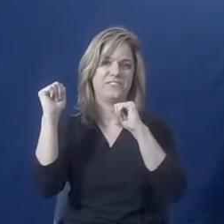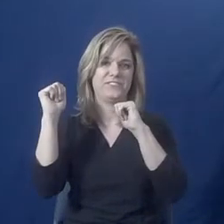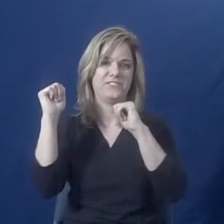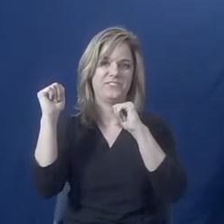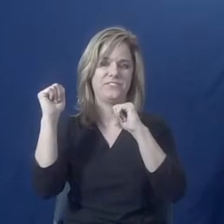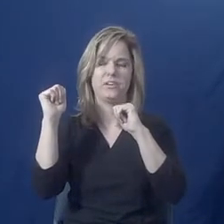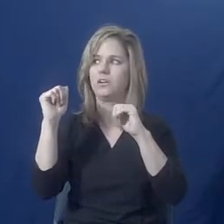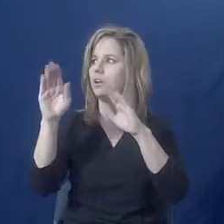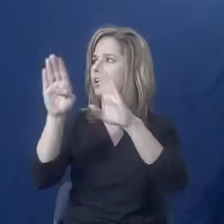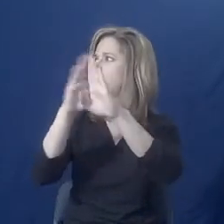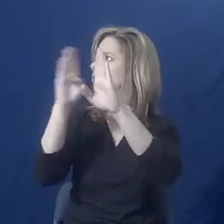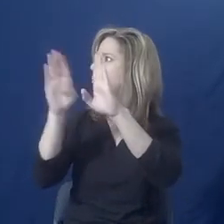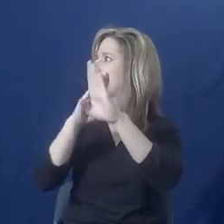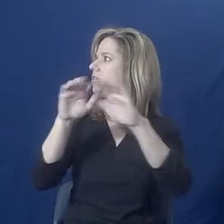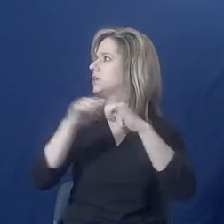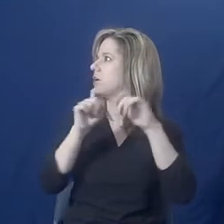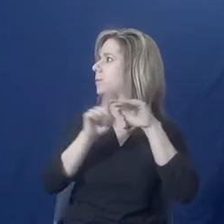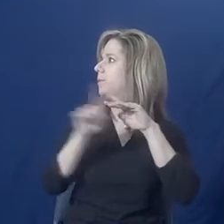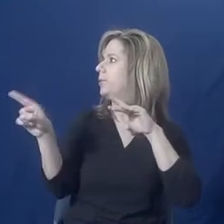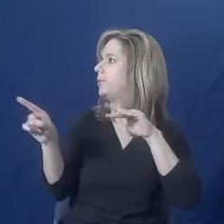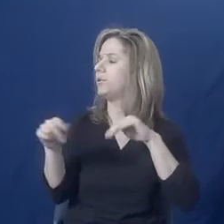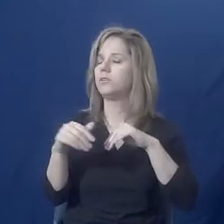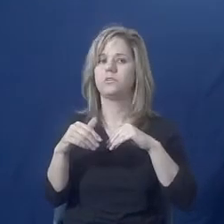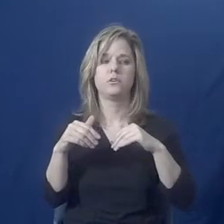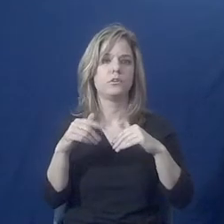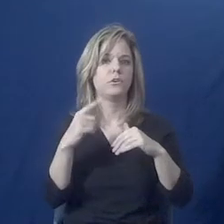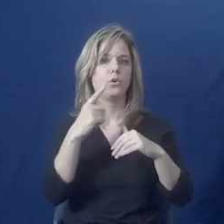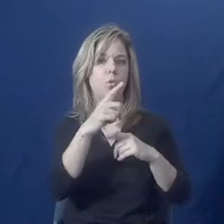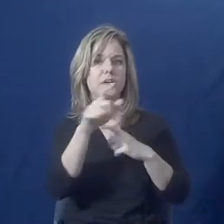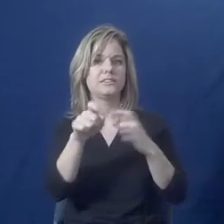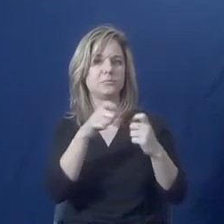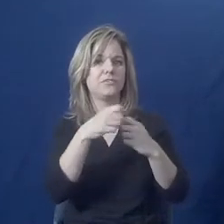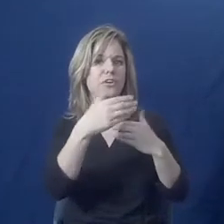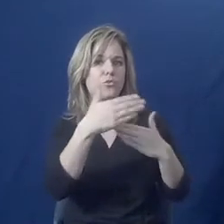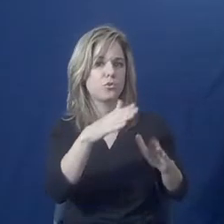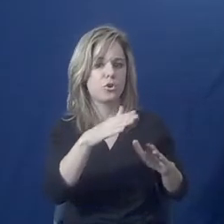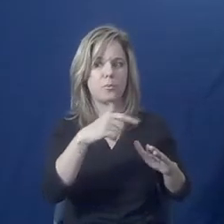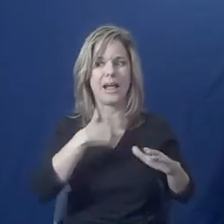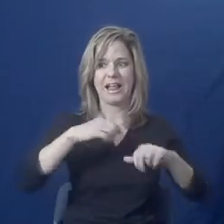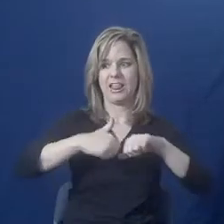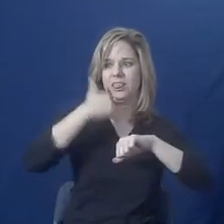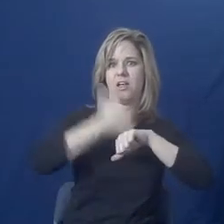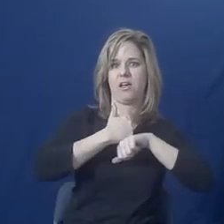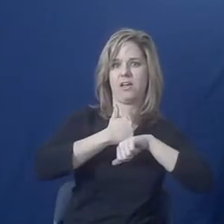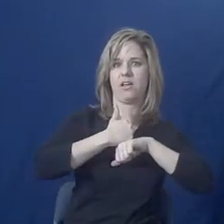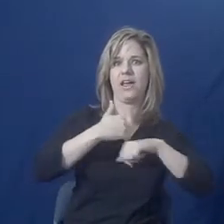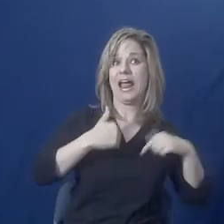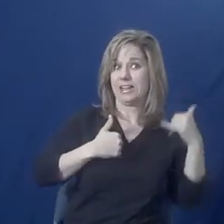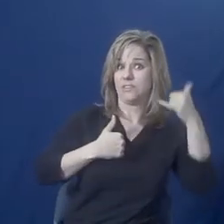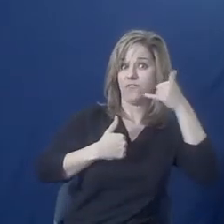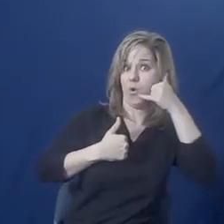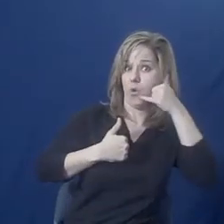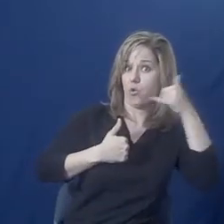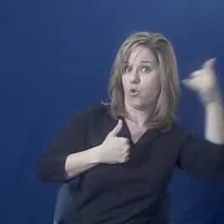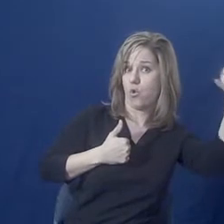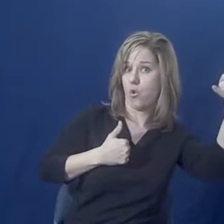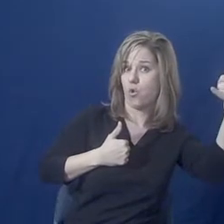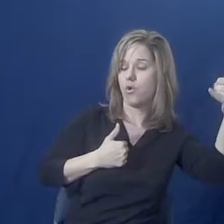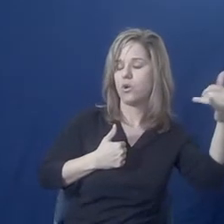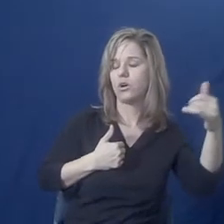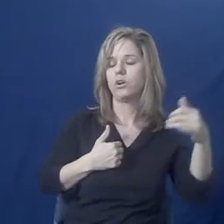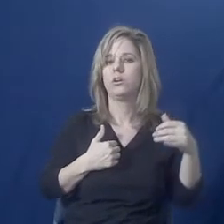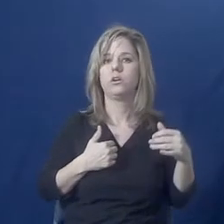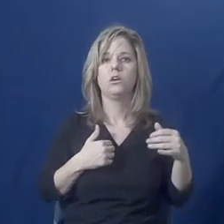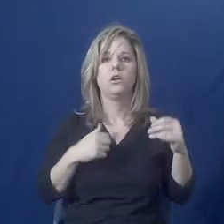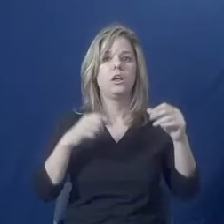can you get out? Is there a room that you can lock yourself in that has a phone? You know, can you get out of the